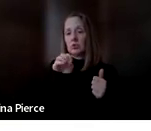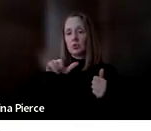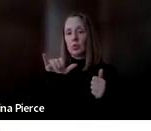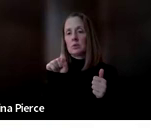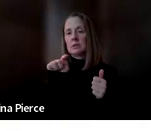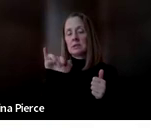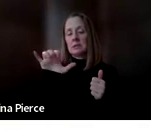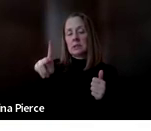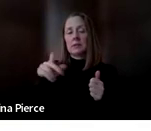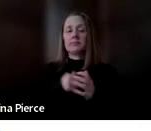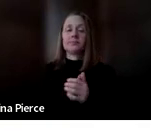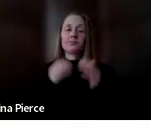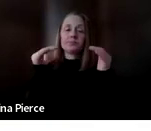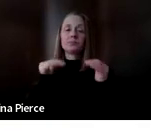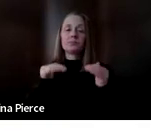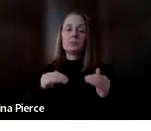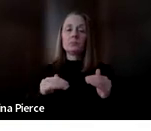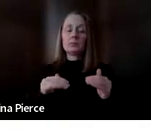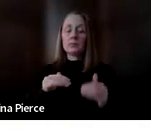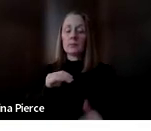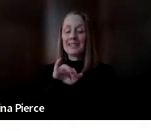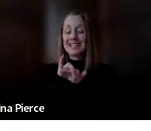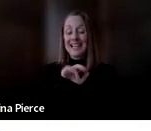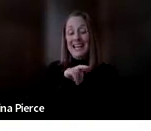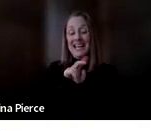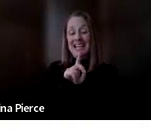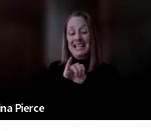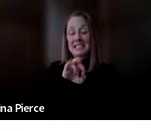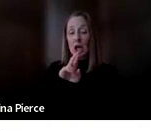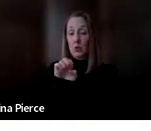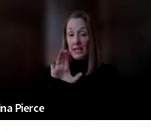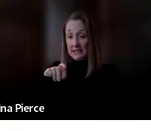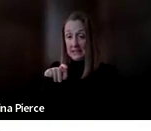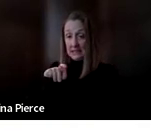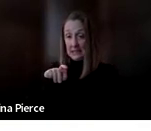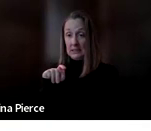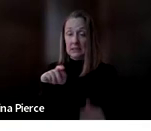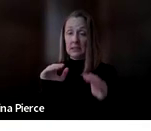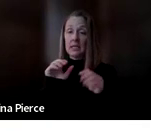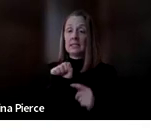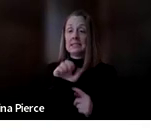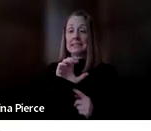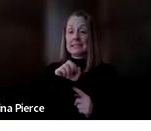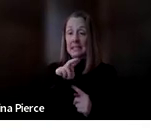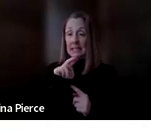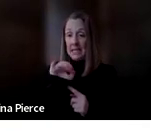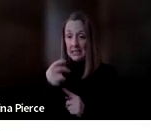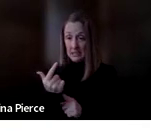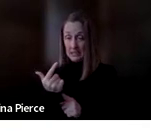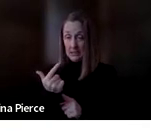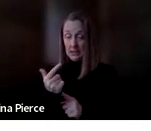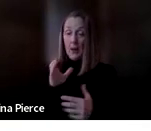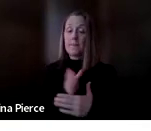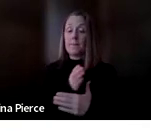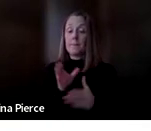refers to scanning and scanning can be done with a partner. So if it's a light tech communication board, the partner might